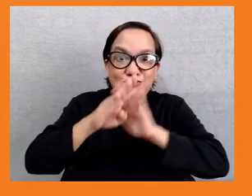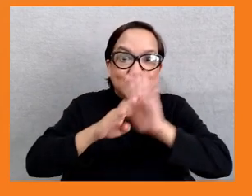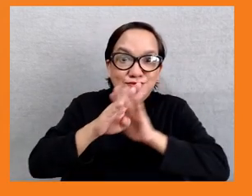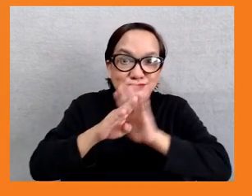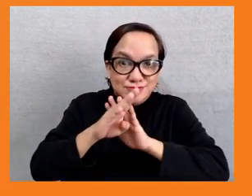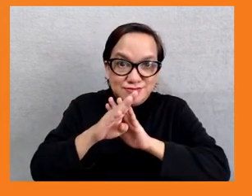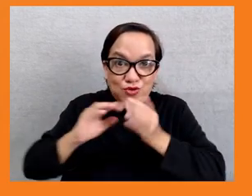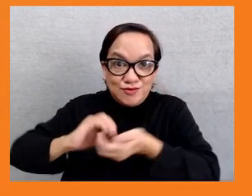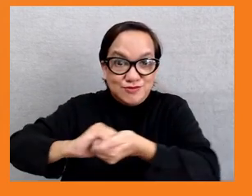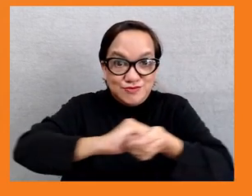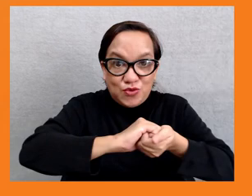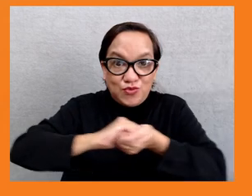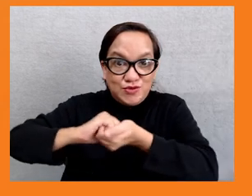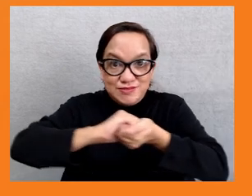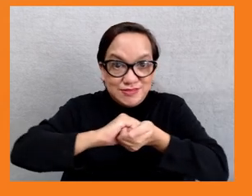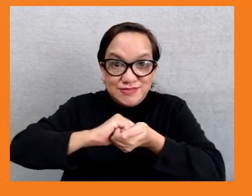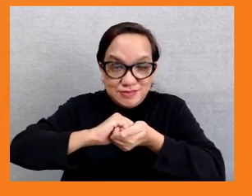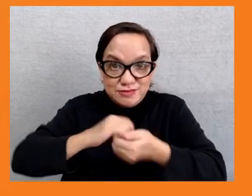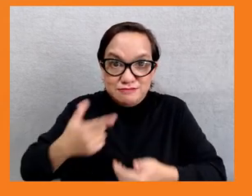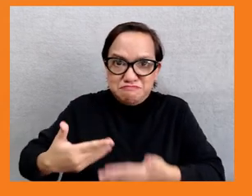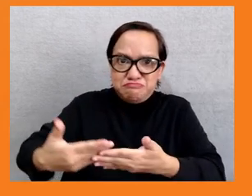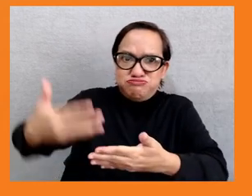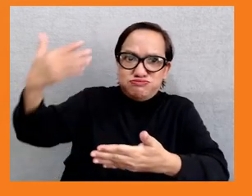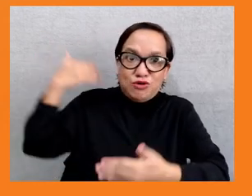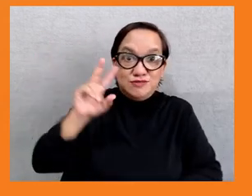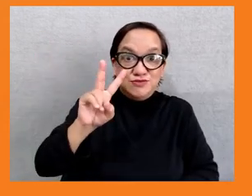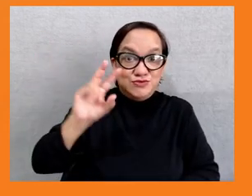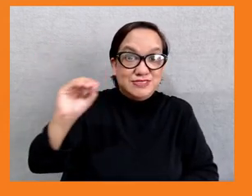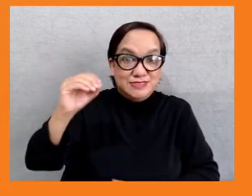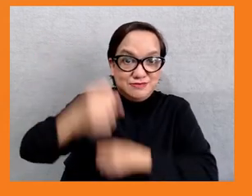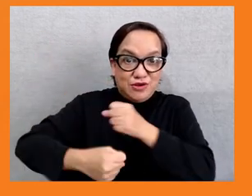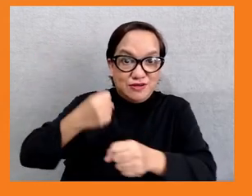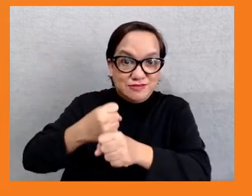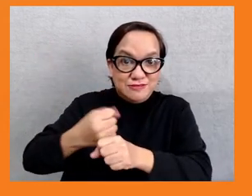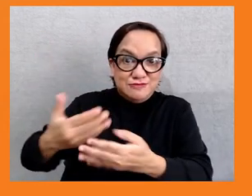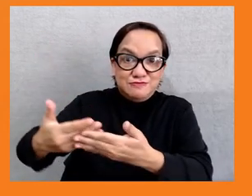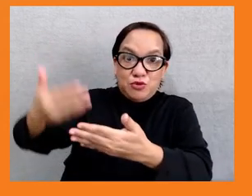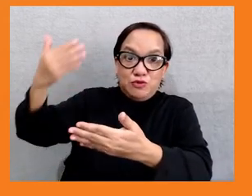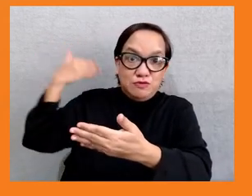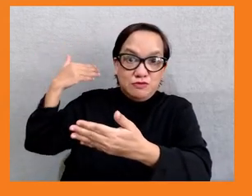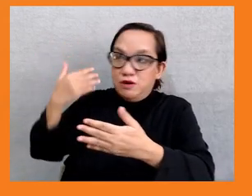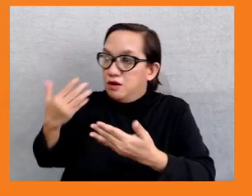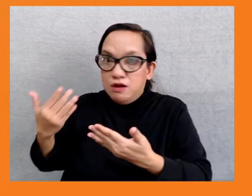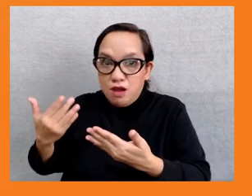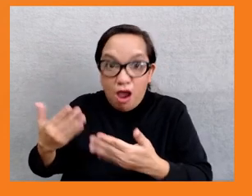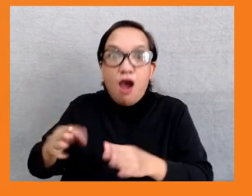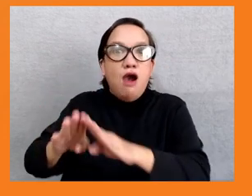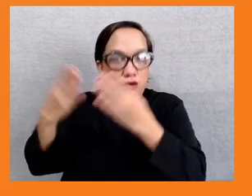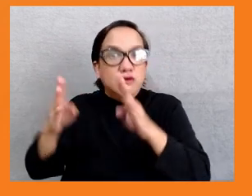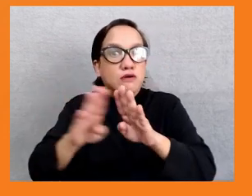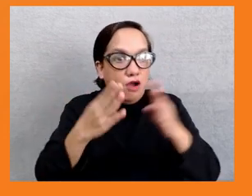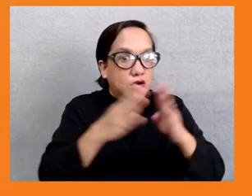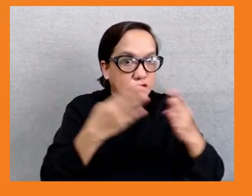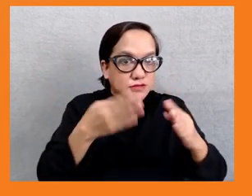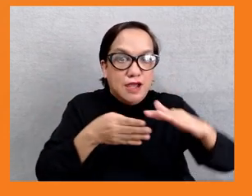ADP has opened its doors to civil society and lived up to the promise of transparency, collaboration and